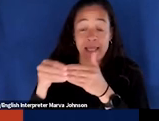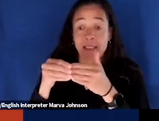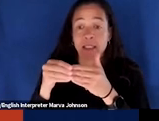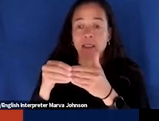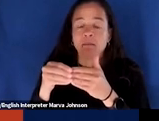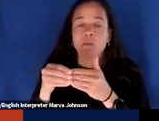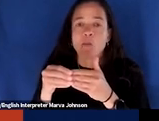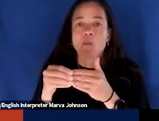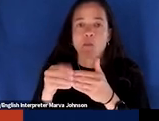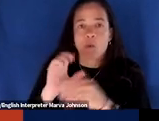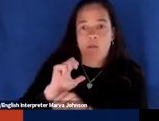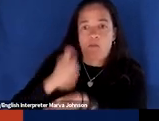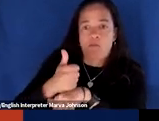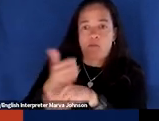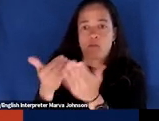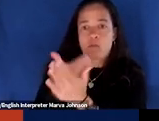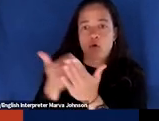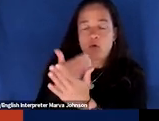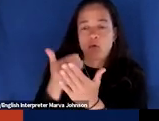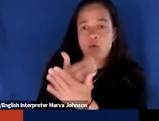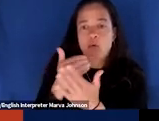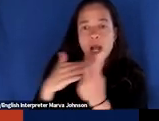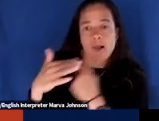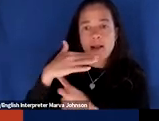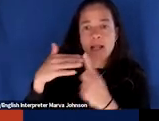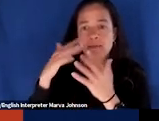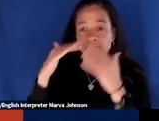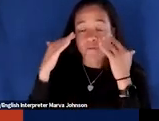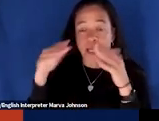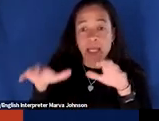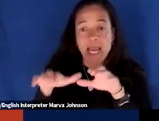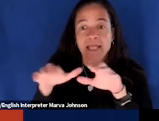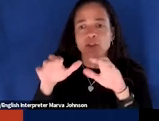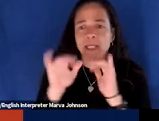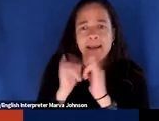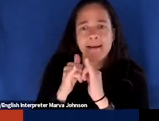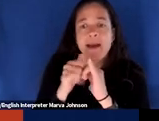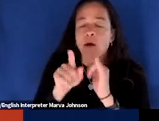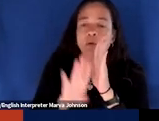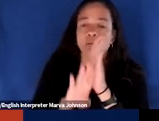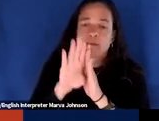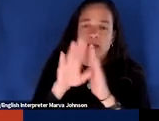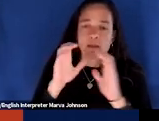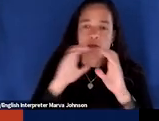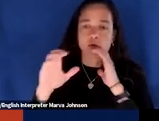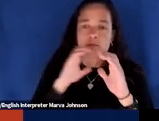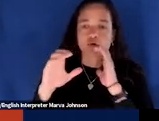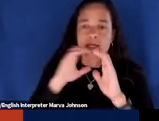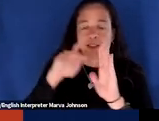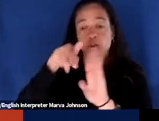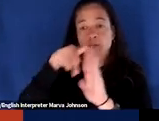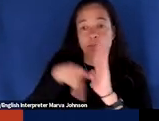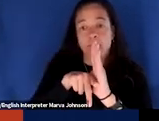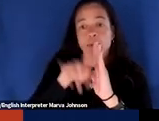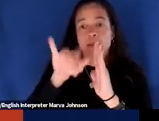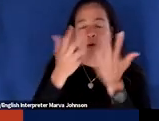new climate friendly actions at your organization is to develop the communications principles that go along